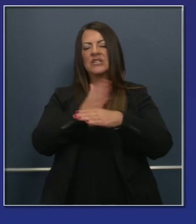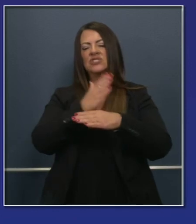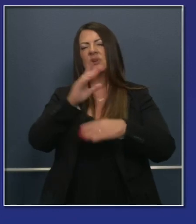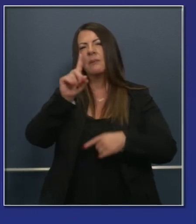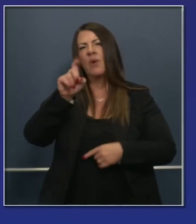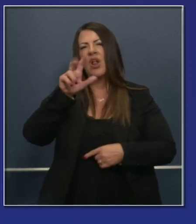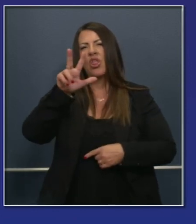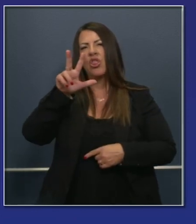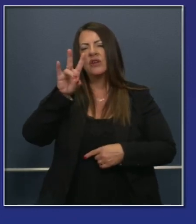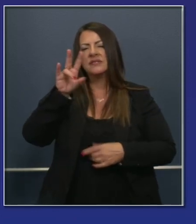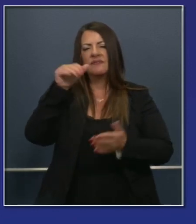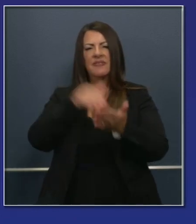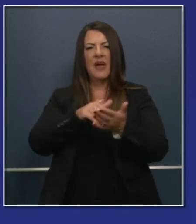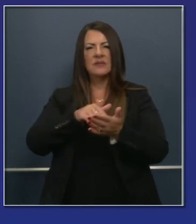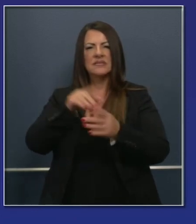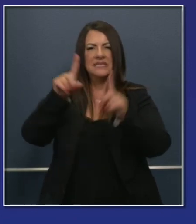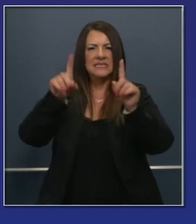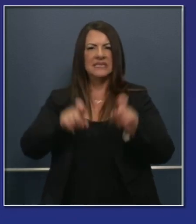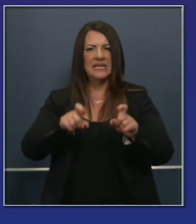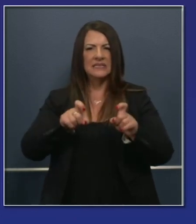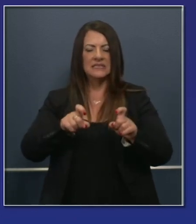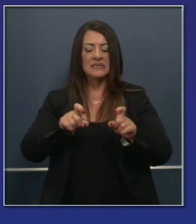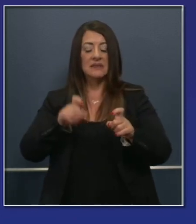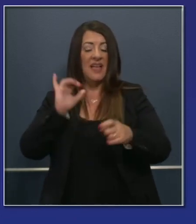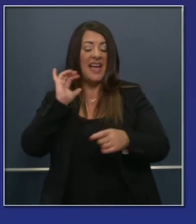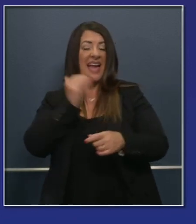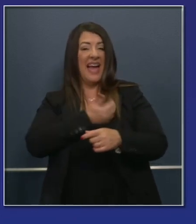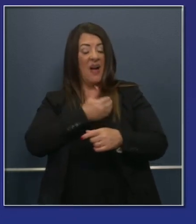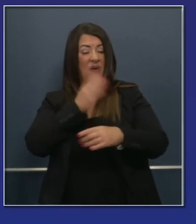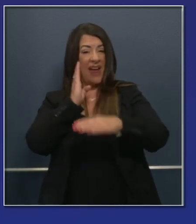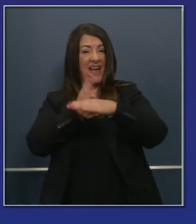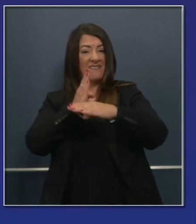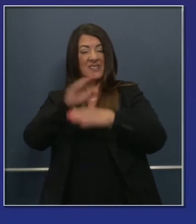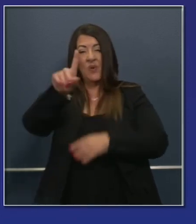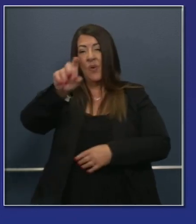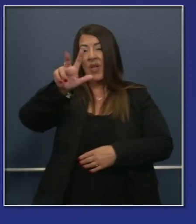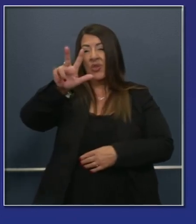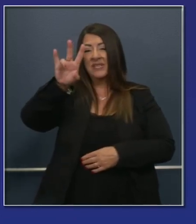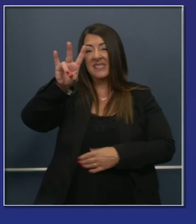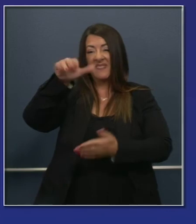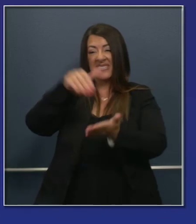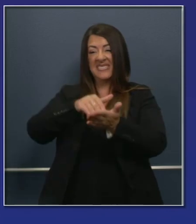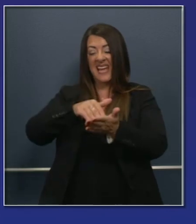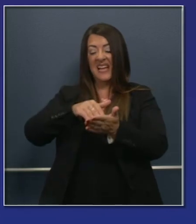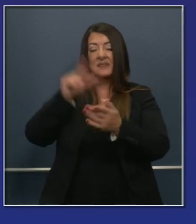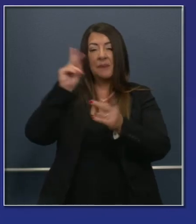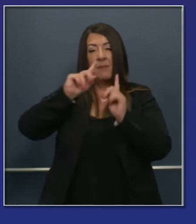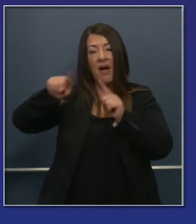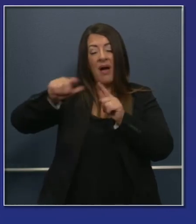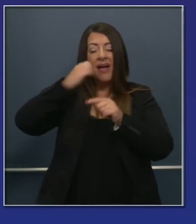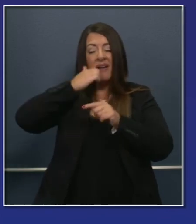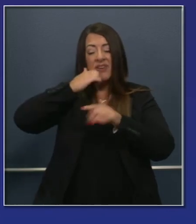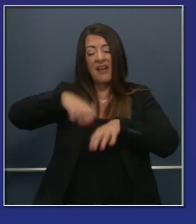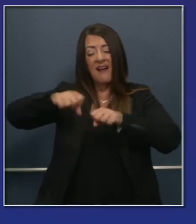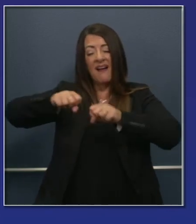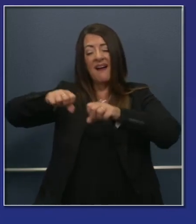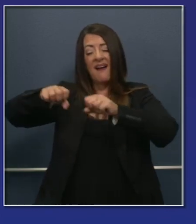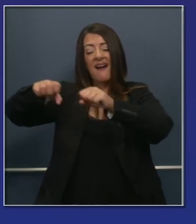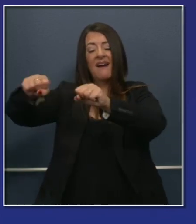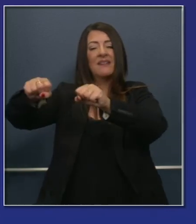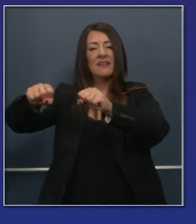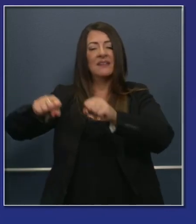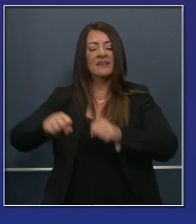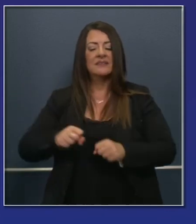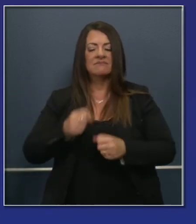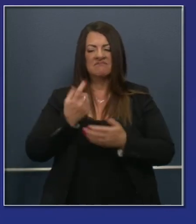tests a day. And I'll repeat that. We're averaging 137,000 tests a day, 188,000 a few days back,